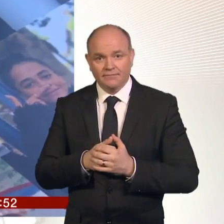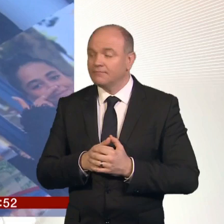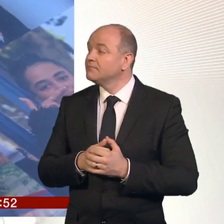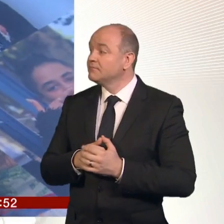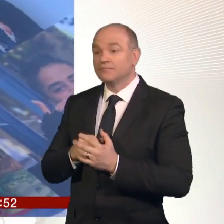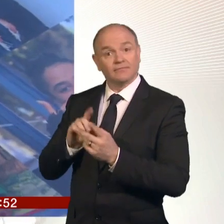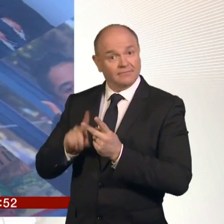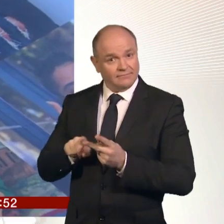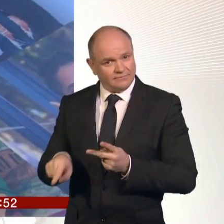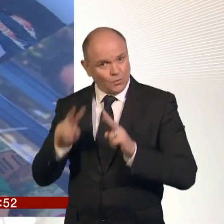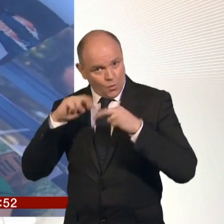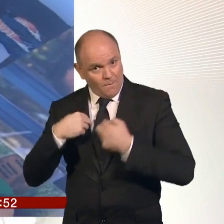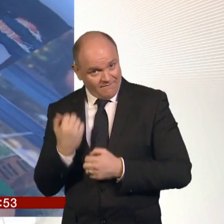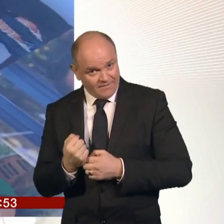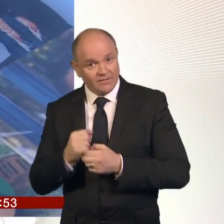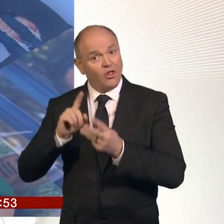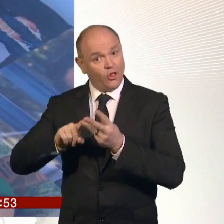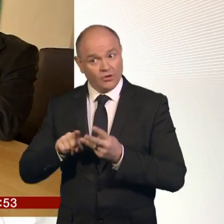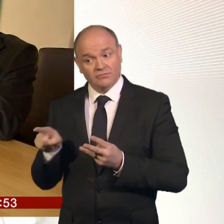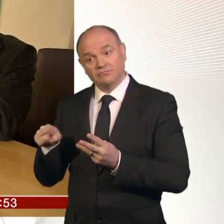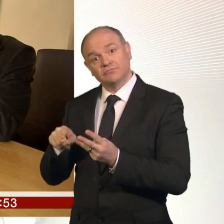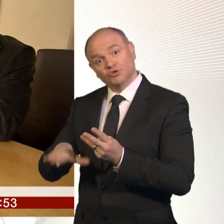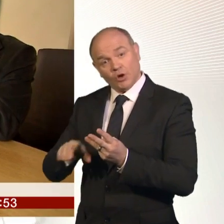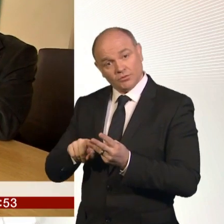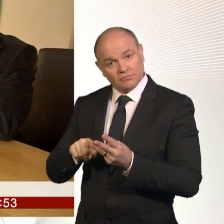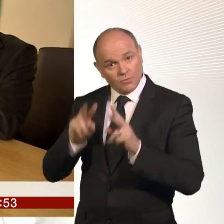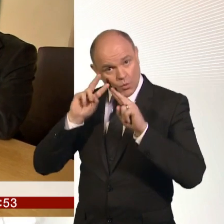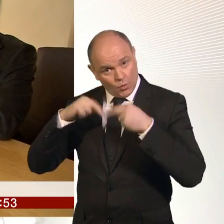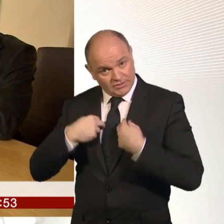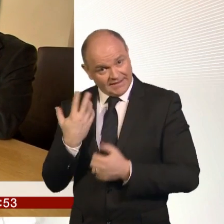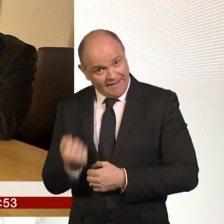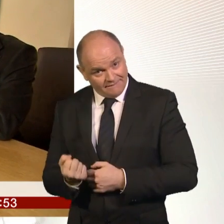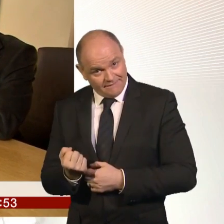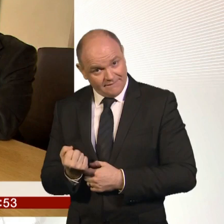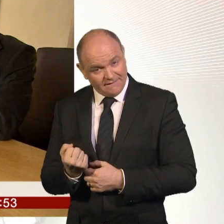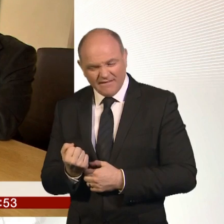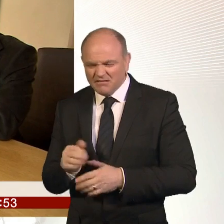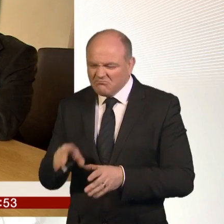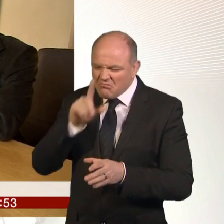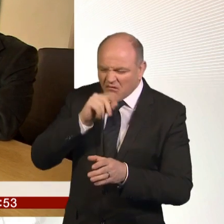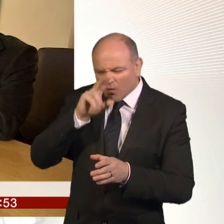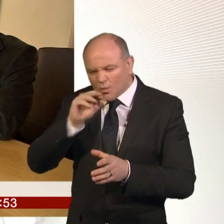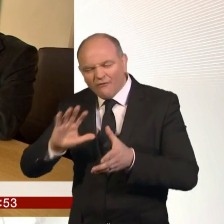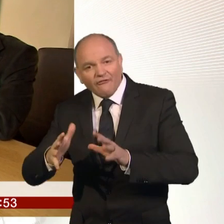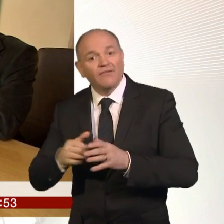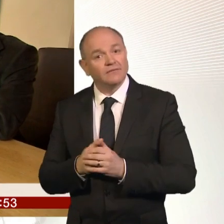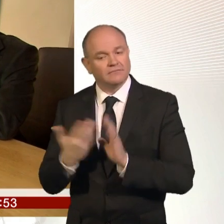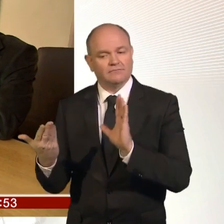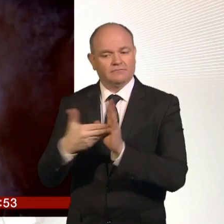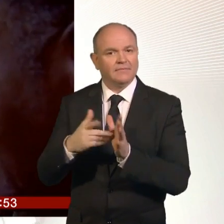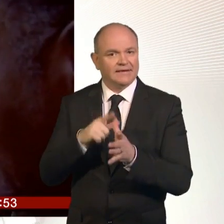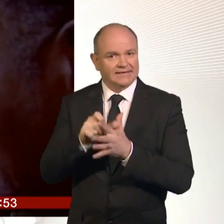Imogen. Imogen is 11 going on 12 and she's autistic. Um, and she also has ADHD.